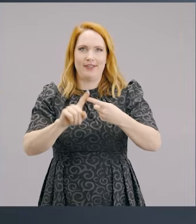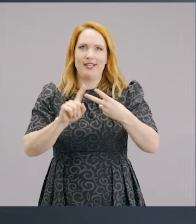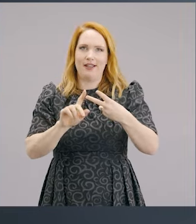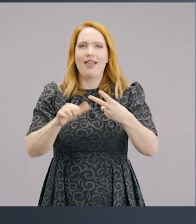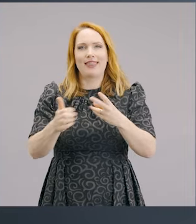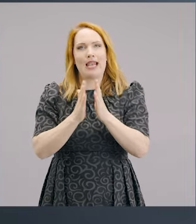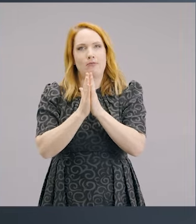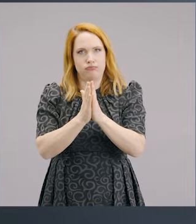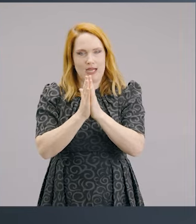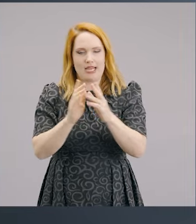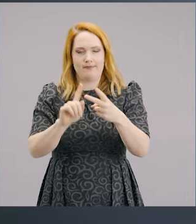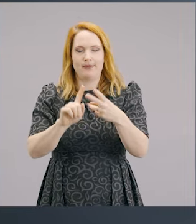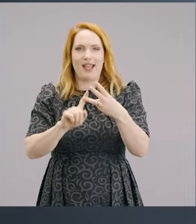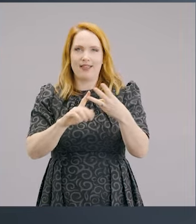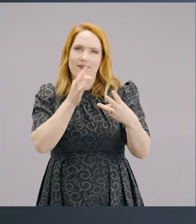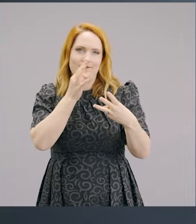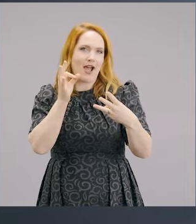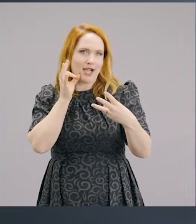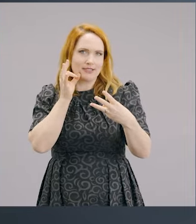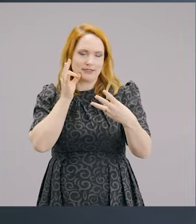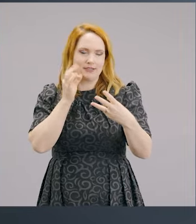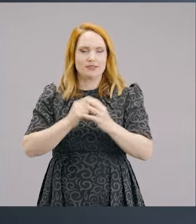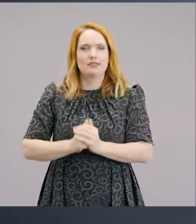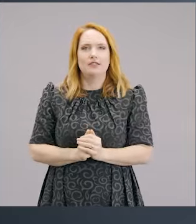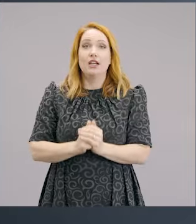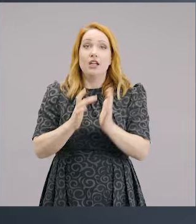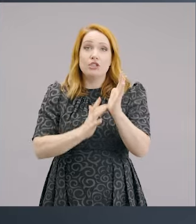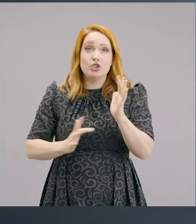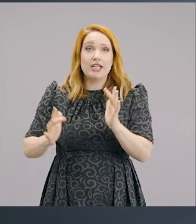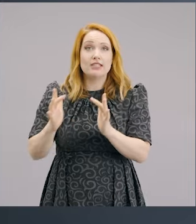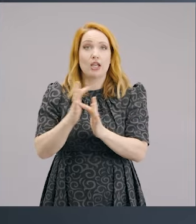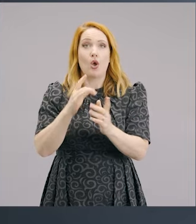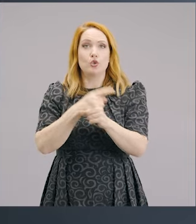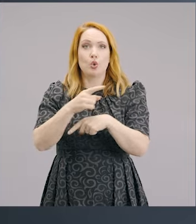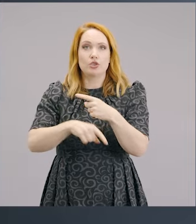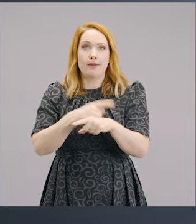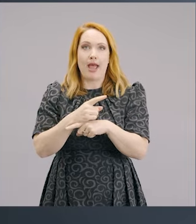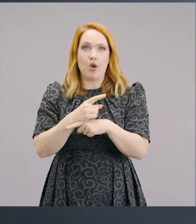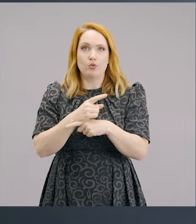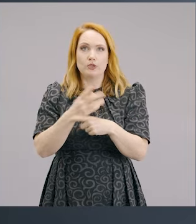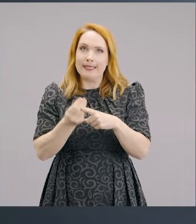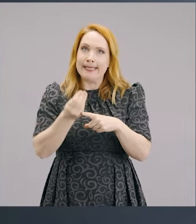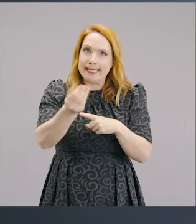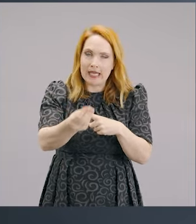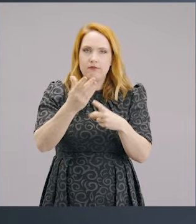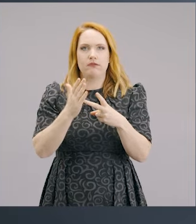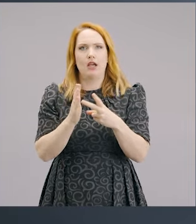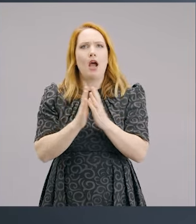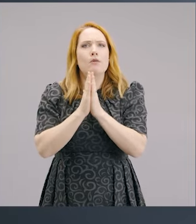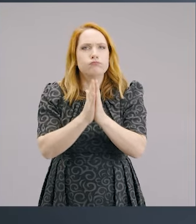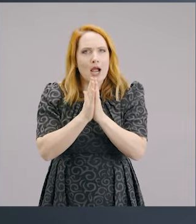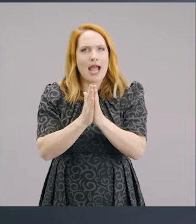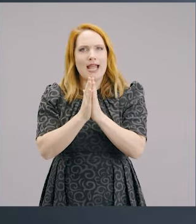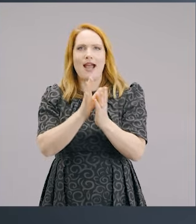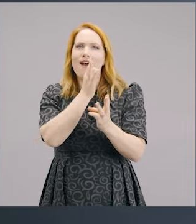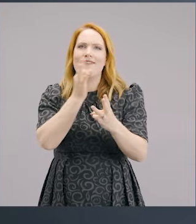we're gonna head more into the prayer and the fasting part as well. Jesus talks about when you give, when you pray,